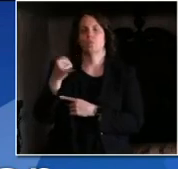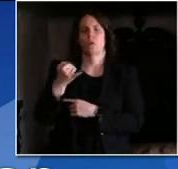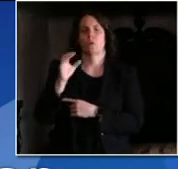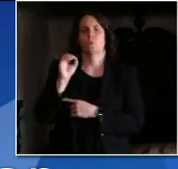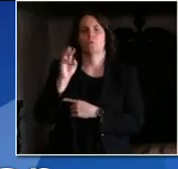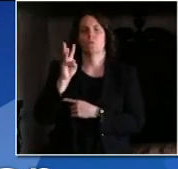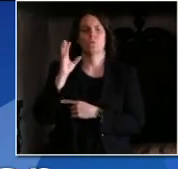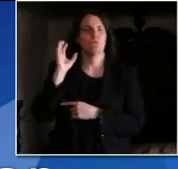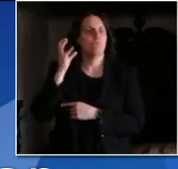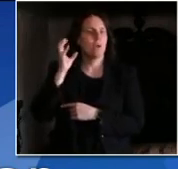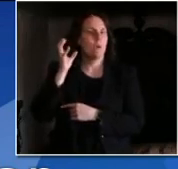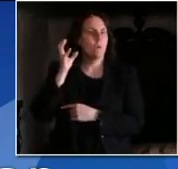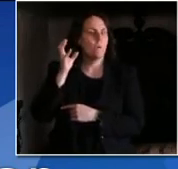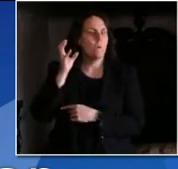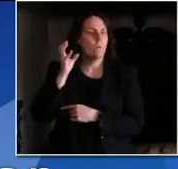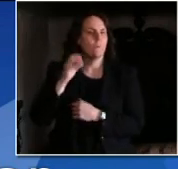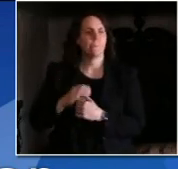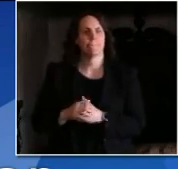Bruce Marcus?